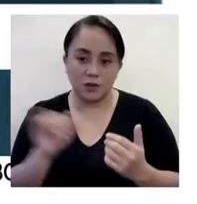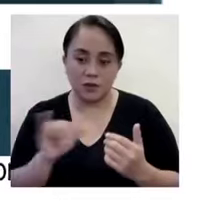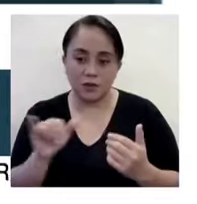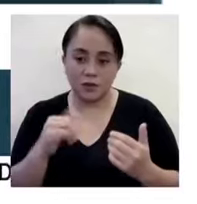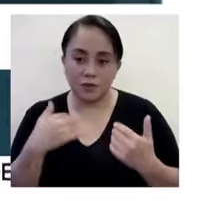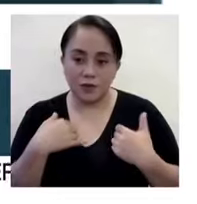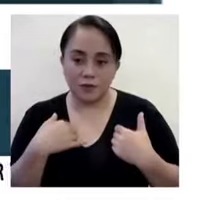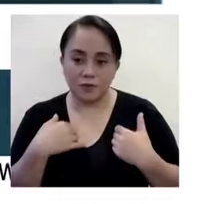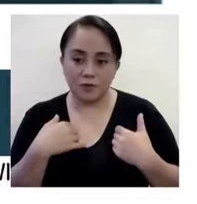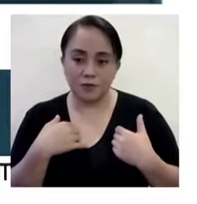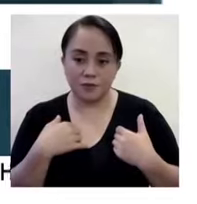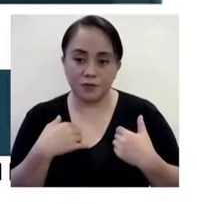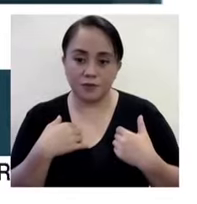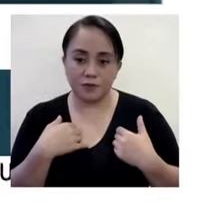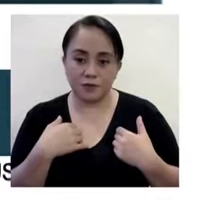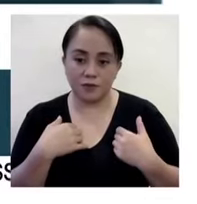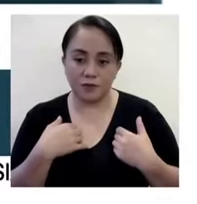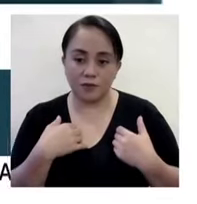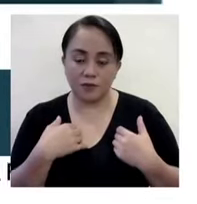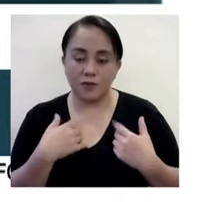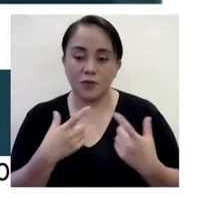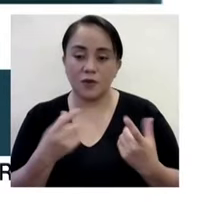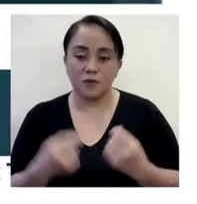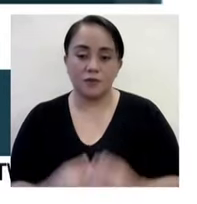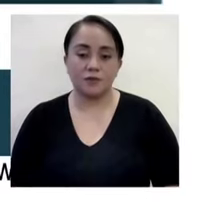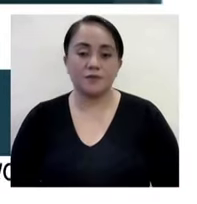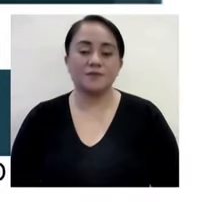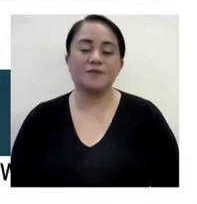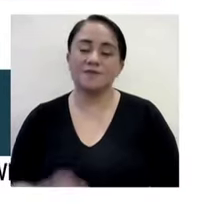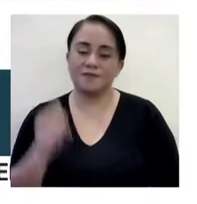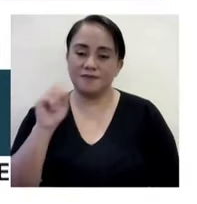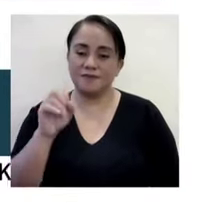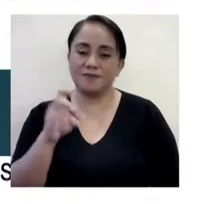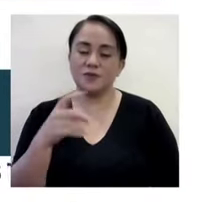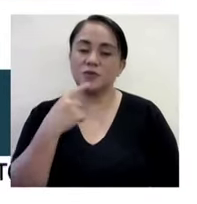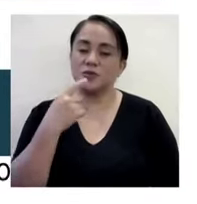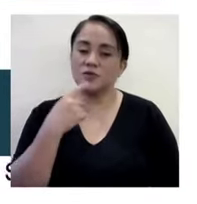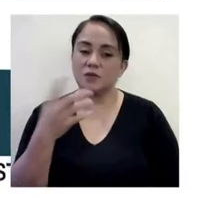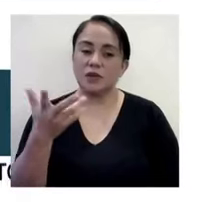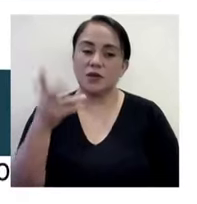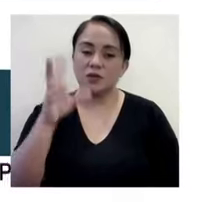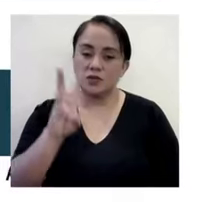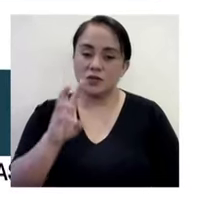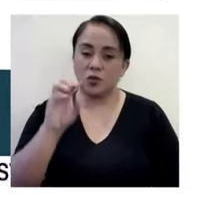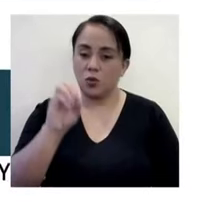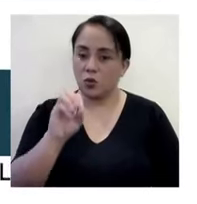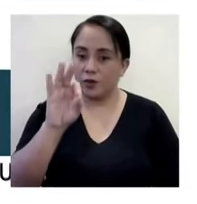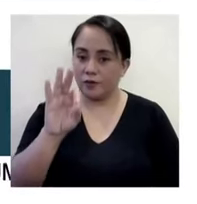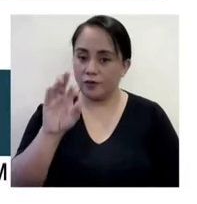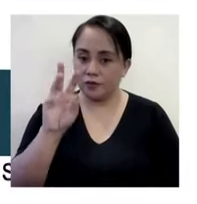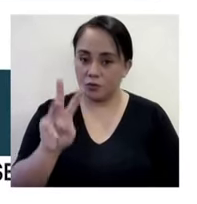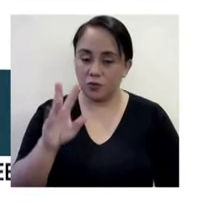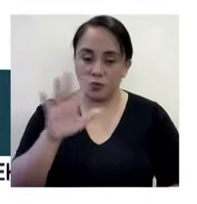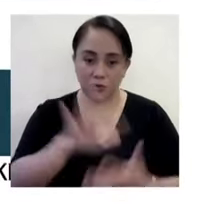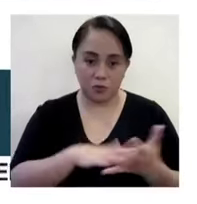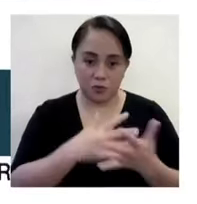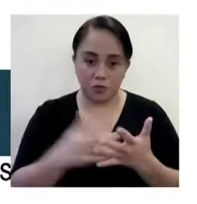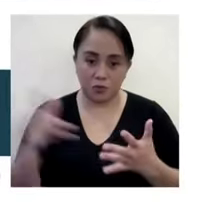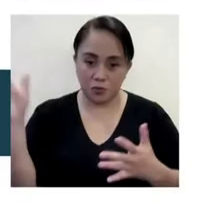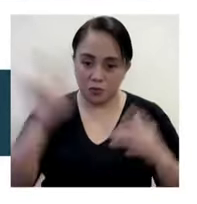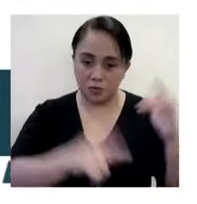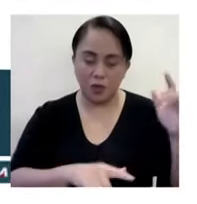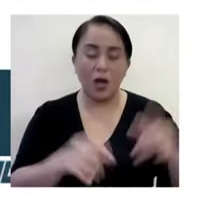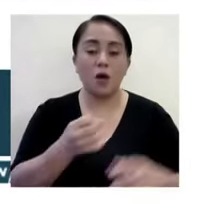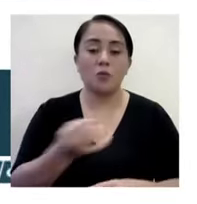for returning Filipino workers from Israel. Okay. And you mentioned 36 OFWs scheduled to return. How many more